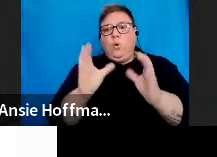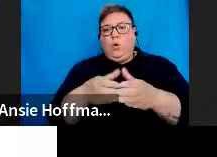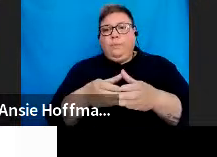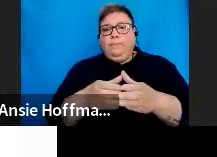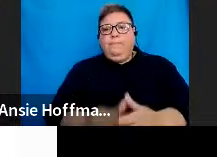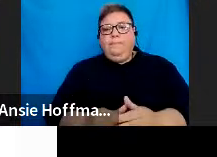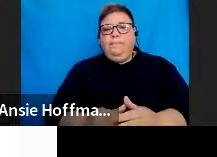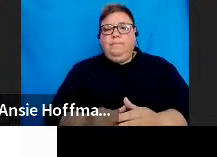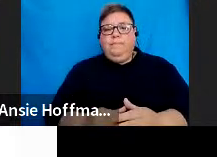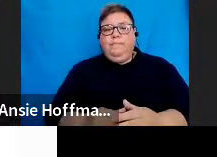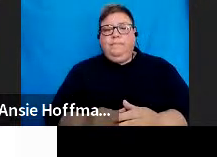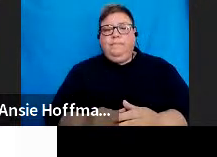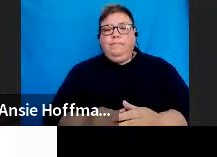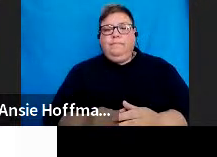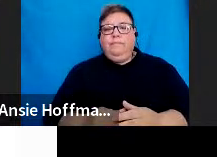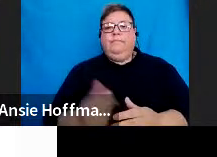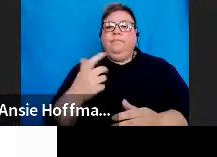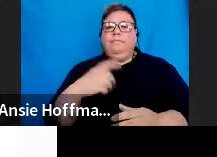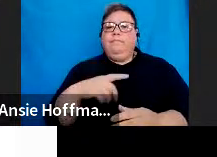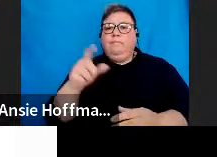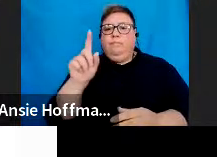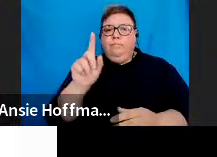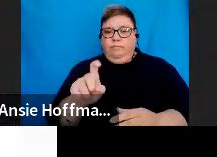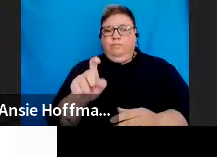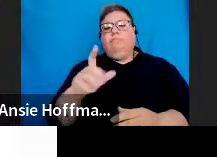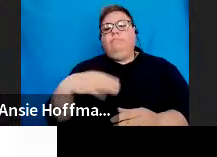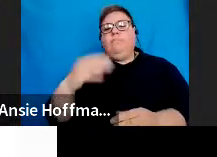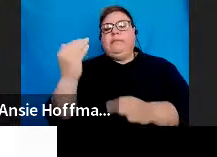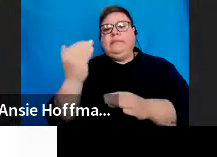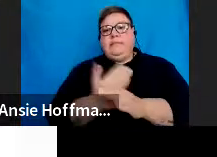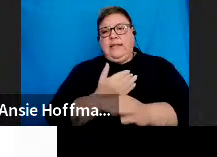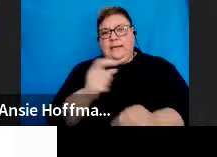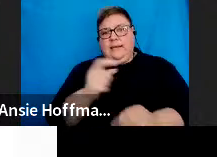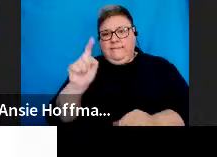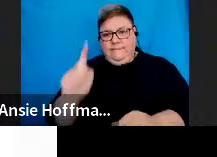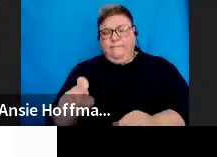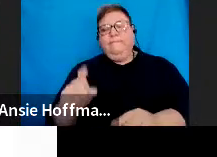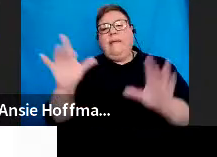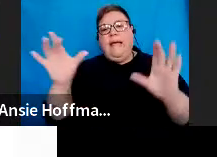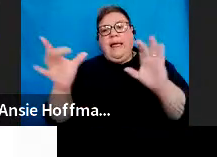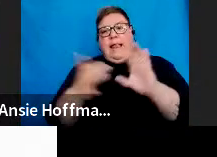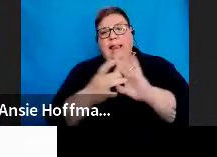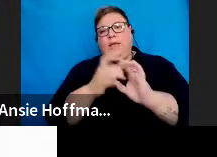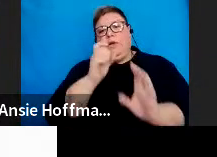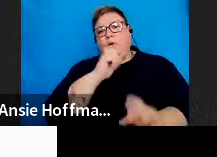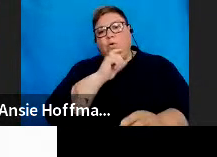tick the checkbox next to the user and click on save to link the users to the group.